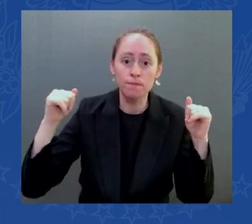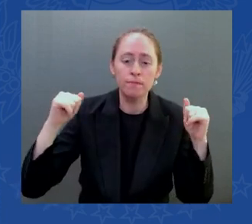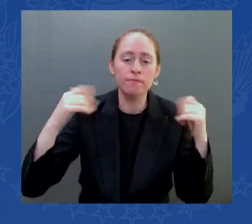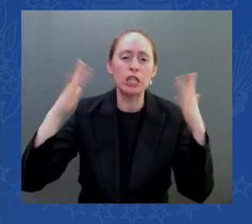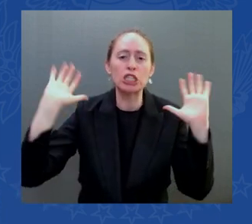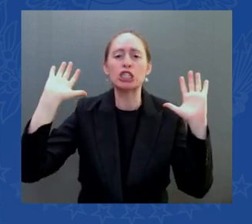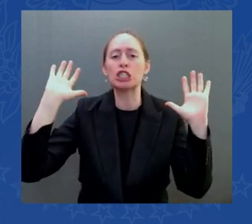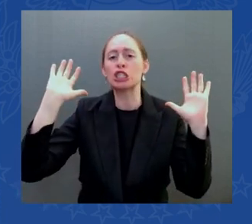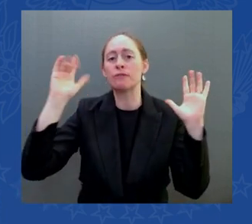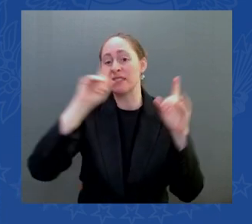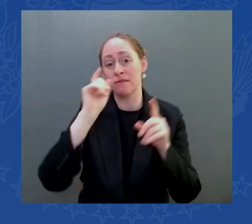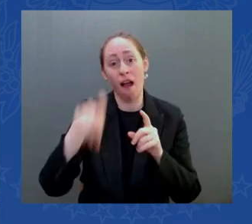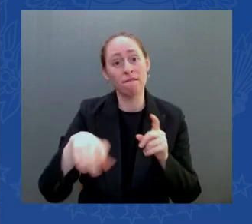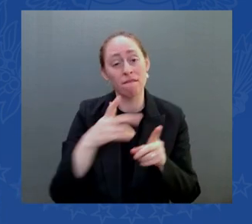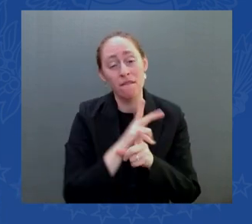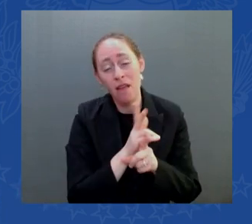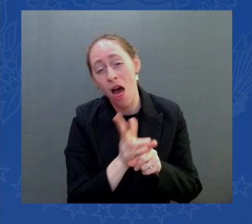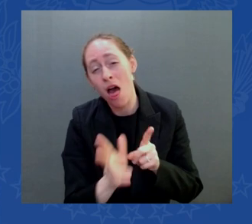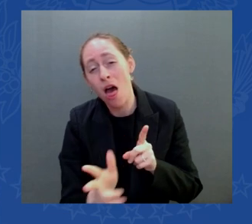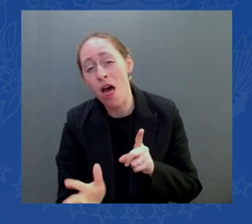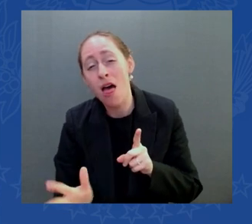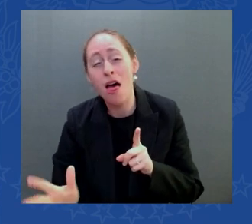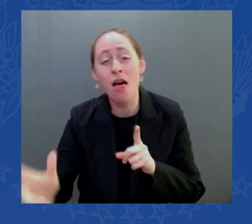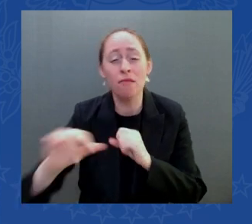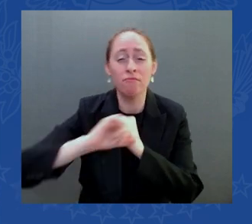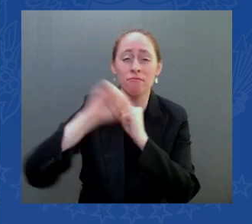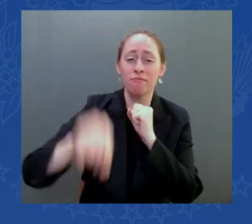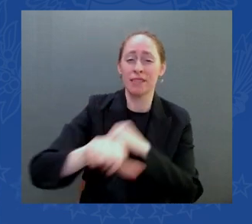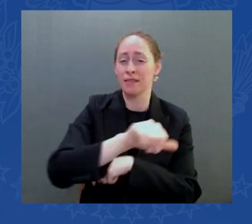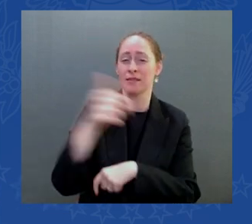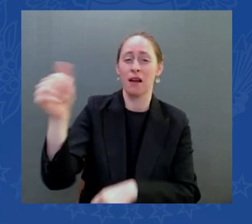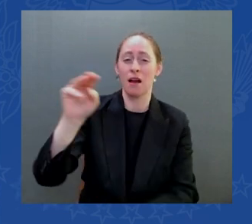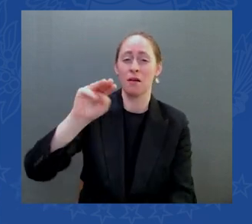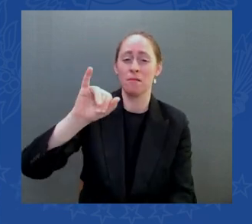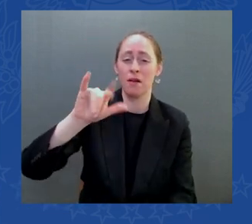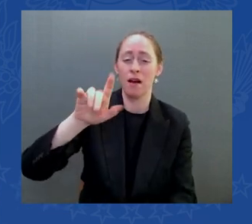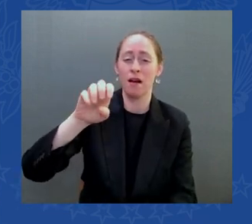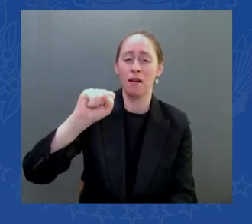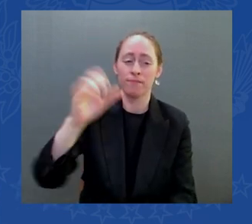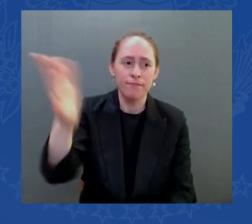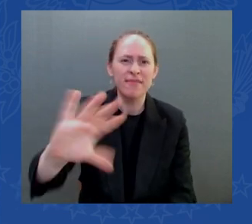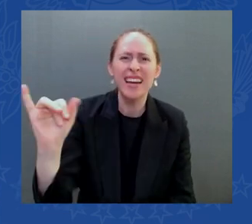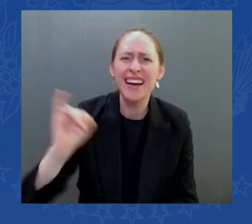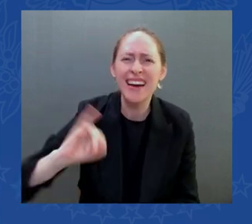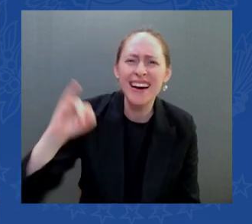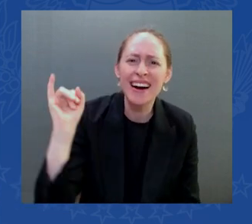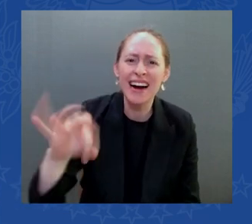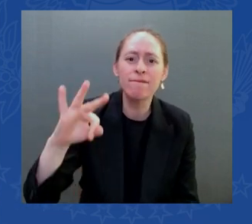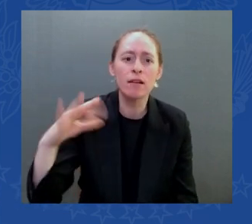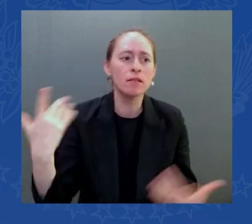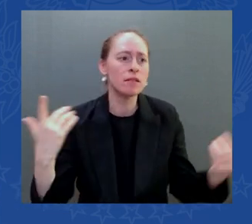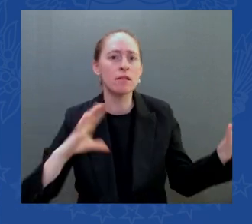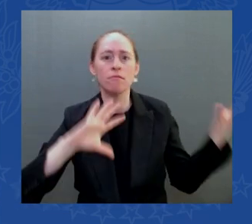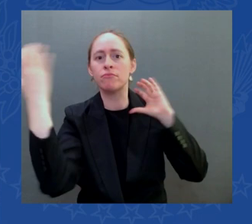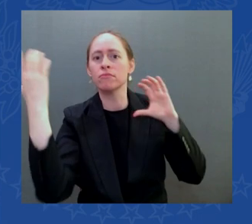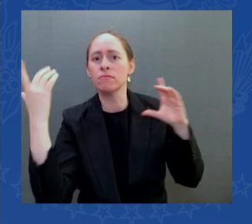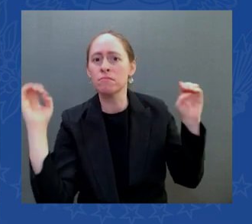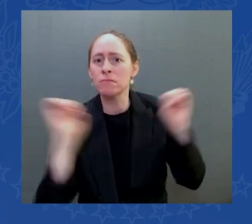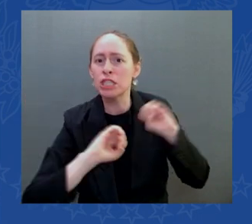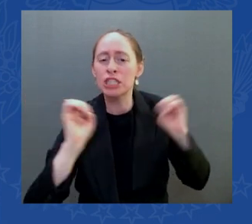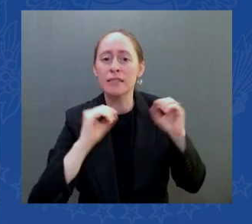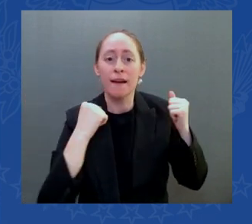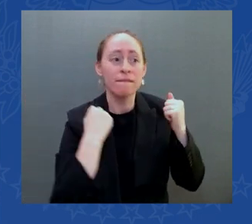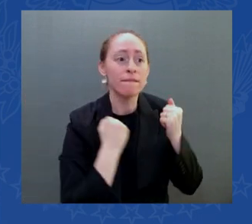and emergencies every single mile matters and counts how long it takes to get there right now there are nearly